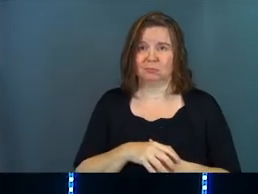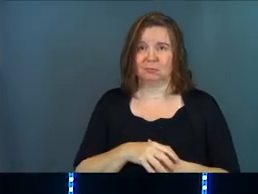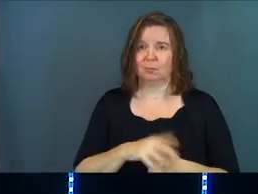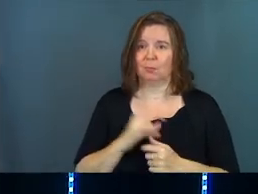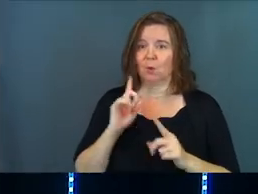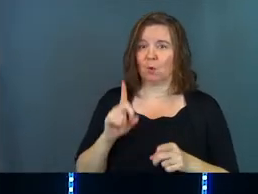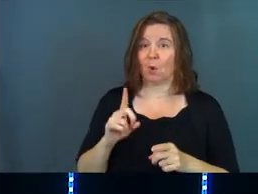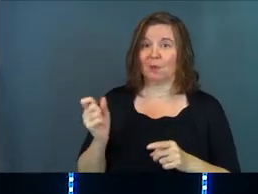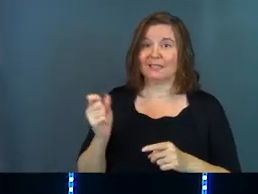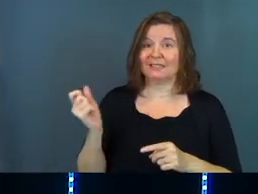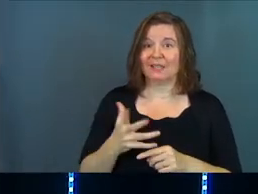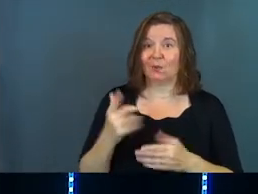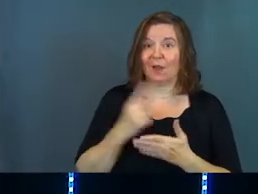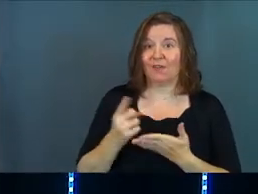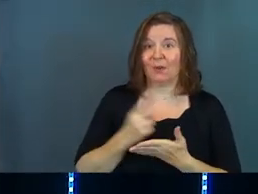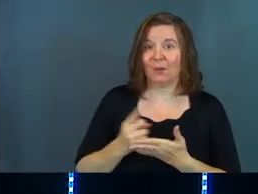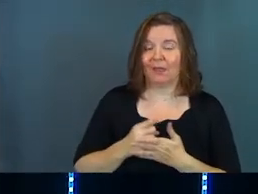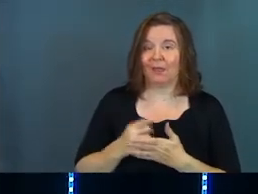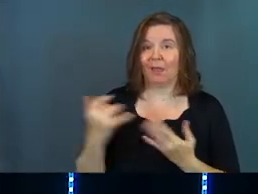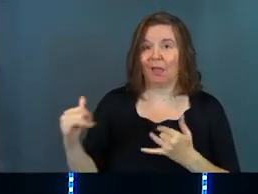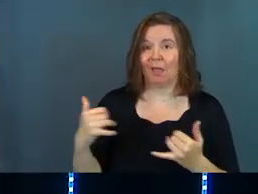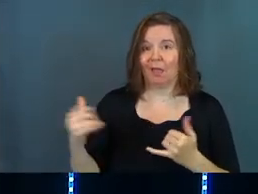And we're going to the casino every week.